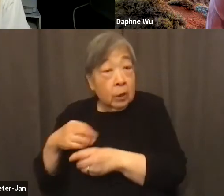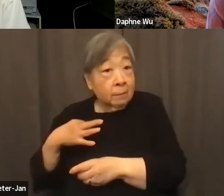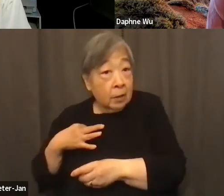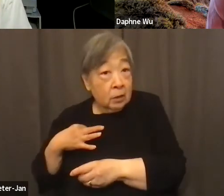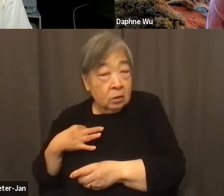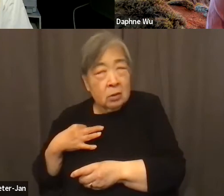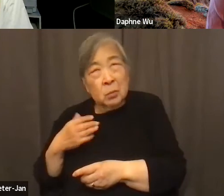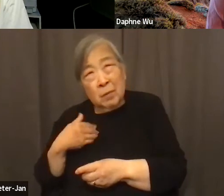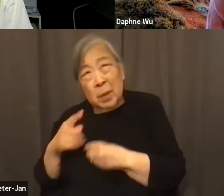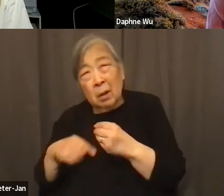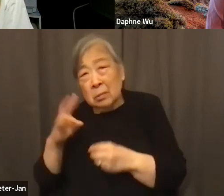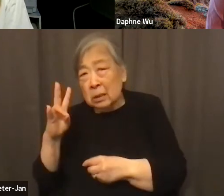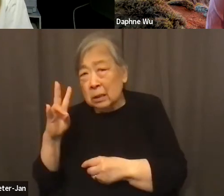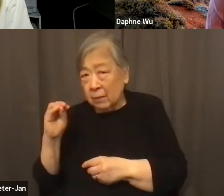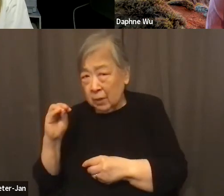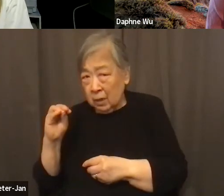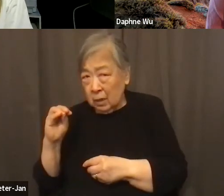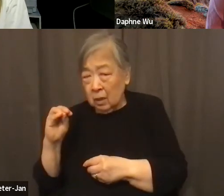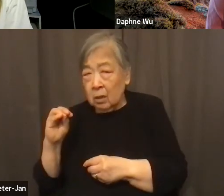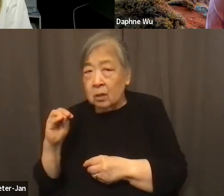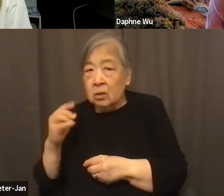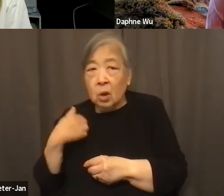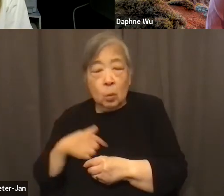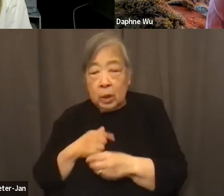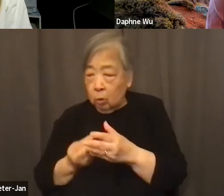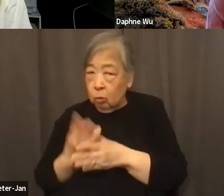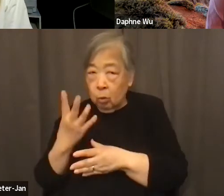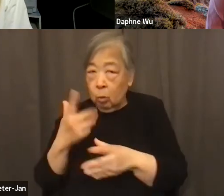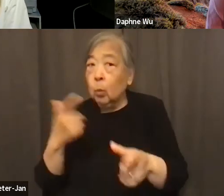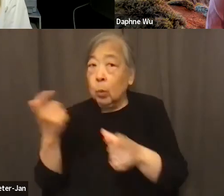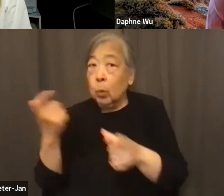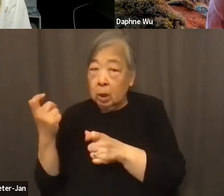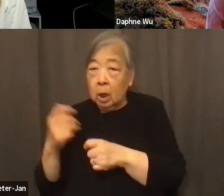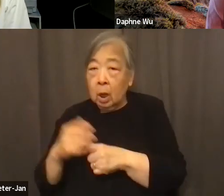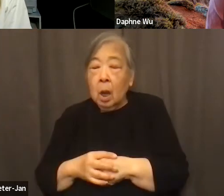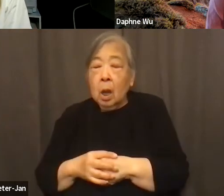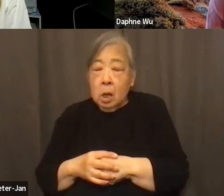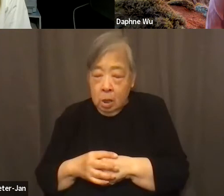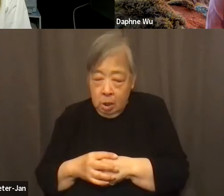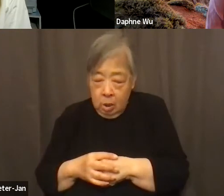70 plus. So we scaled up pretty quickly. The growing pains are real.